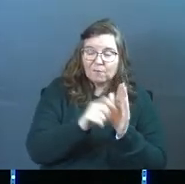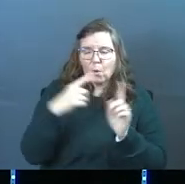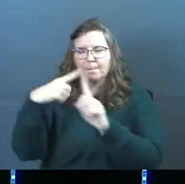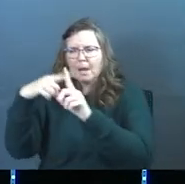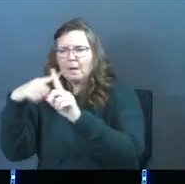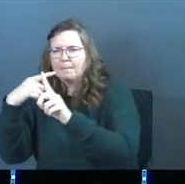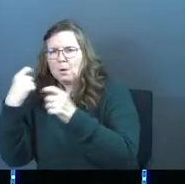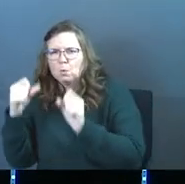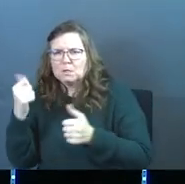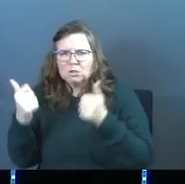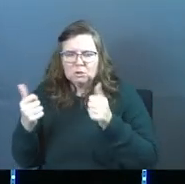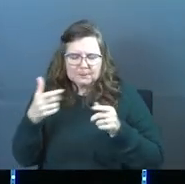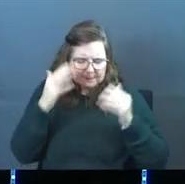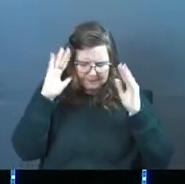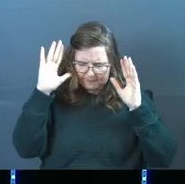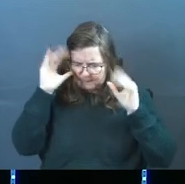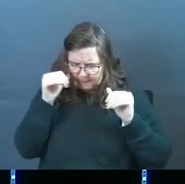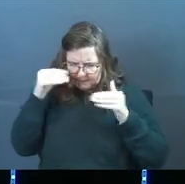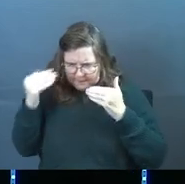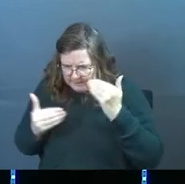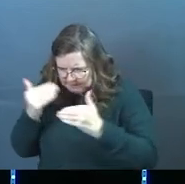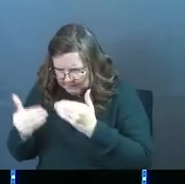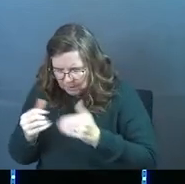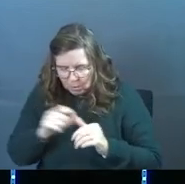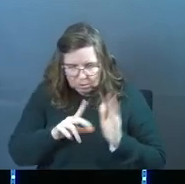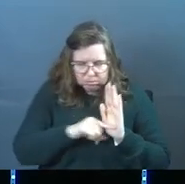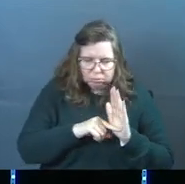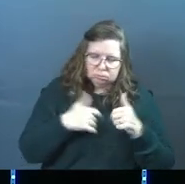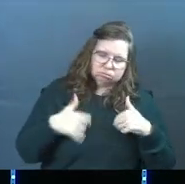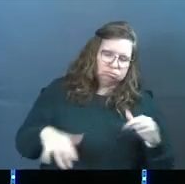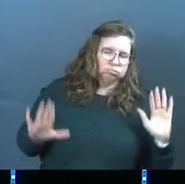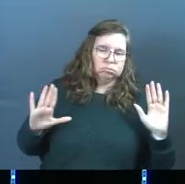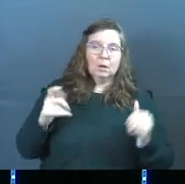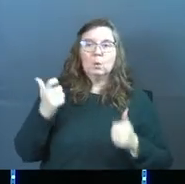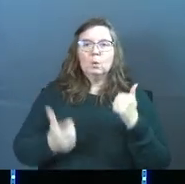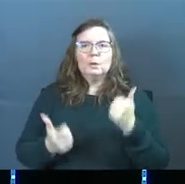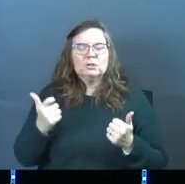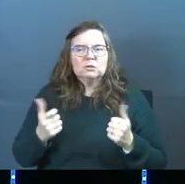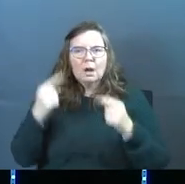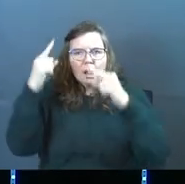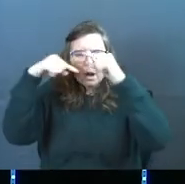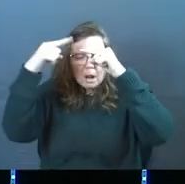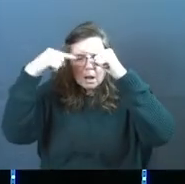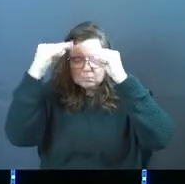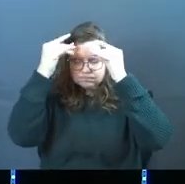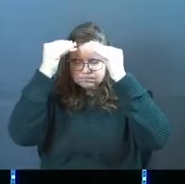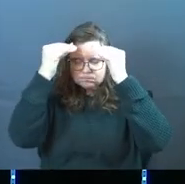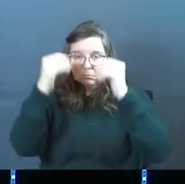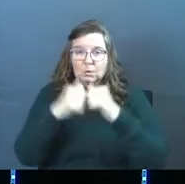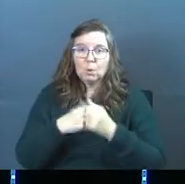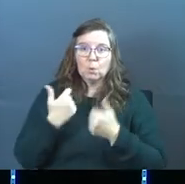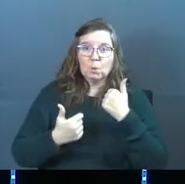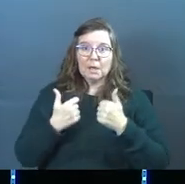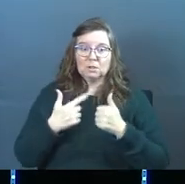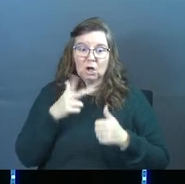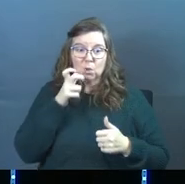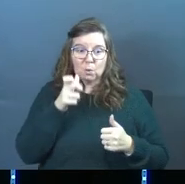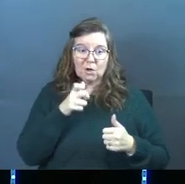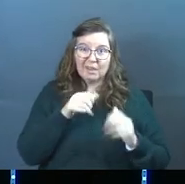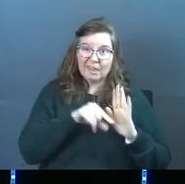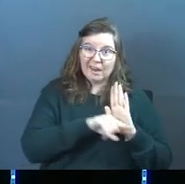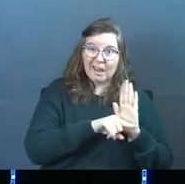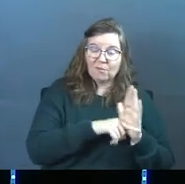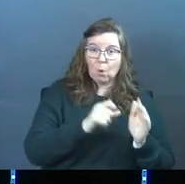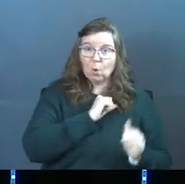and this is all just, you know, further proof that you're no good? Are you hearing that kind of soundtrack playing? Are you hearing the Superman music coming up behind